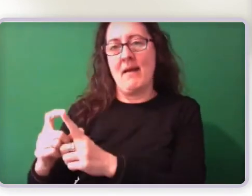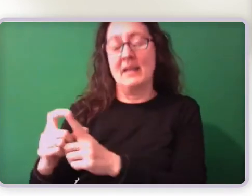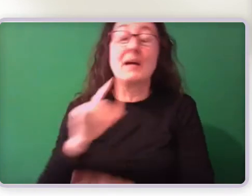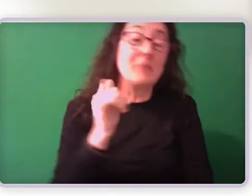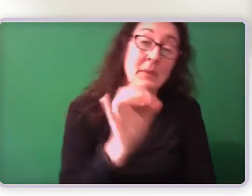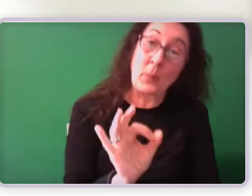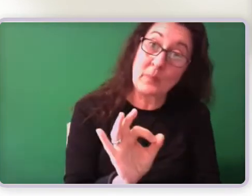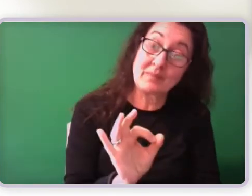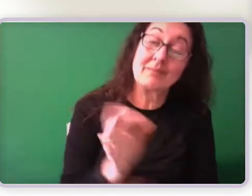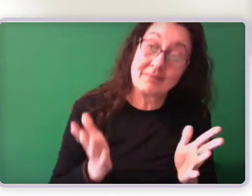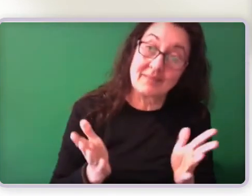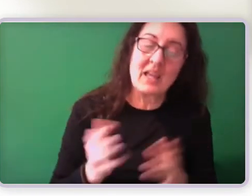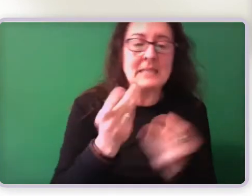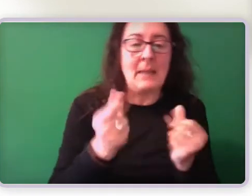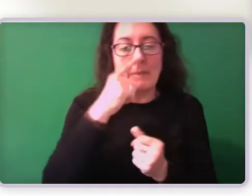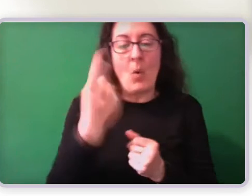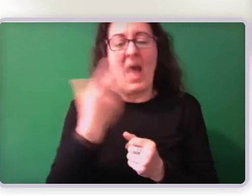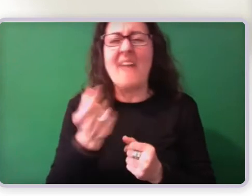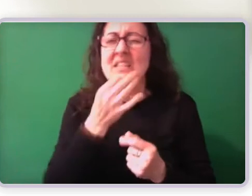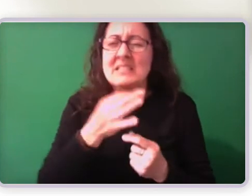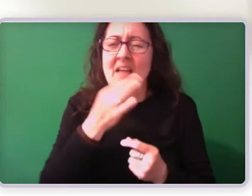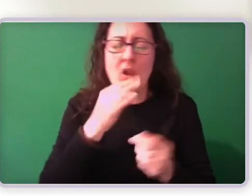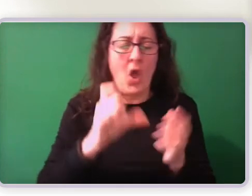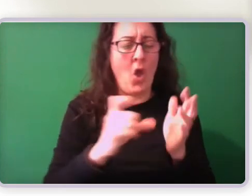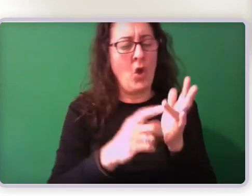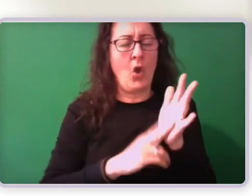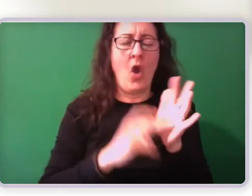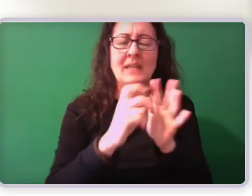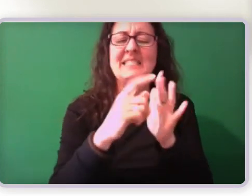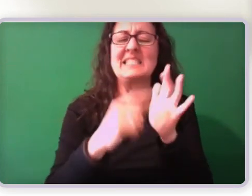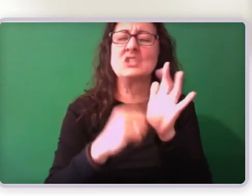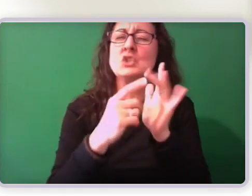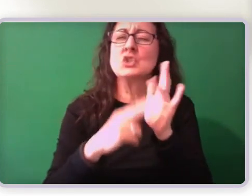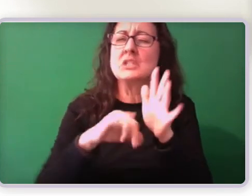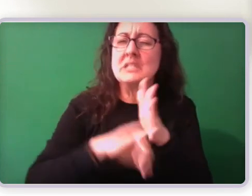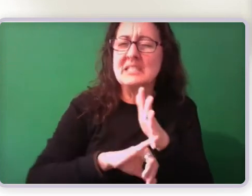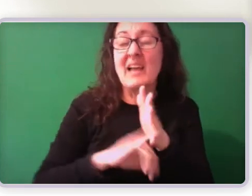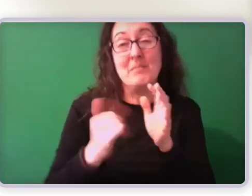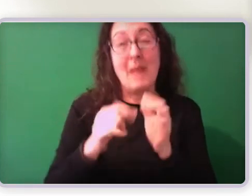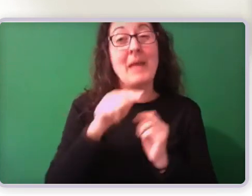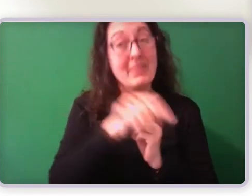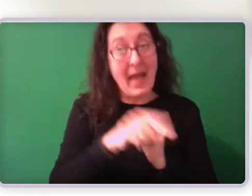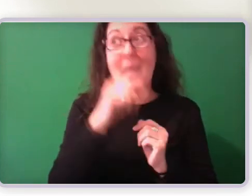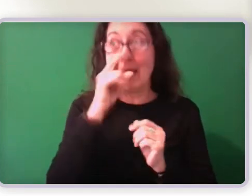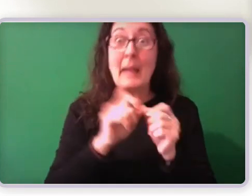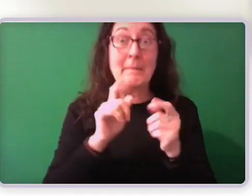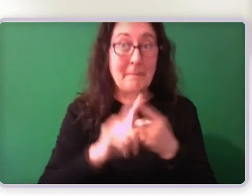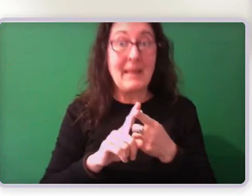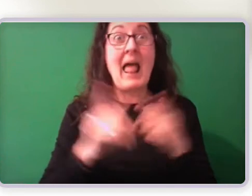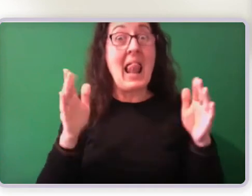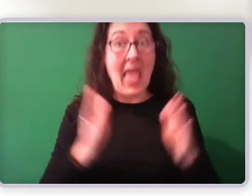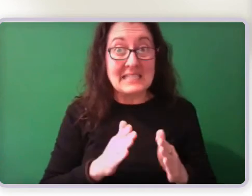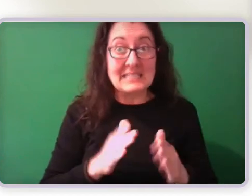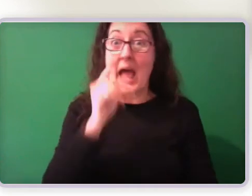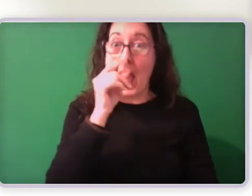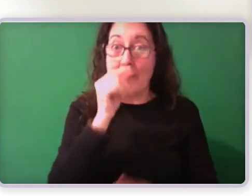impairments, several conditions that are affecting their life may in fact be less able to engage